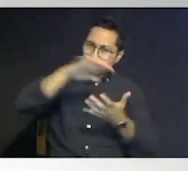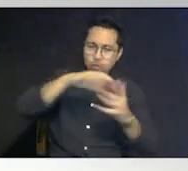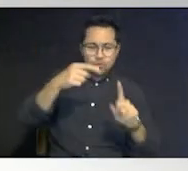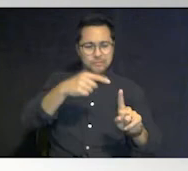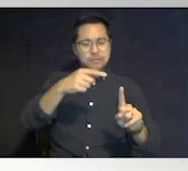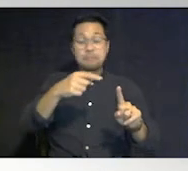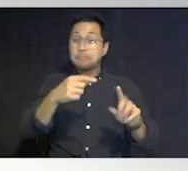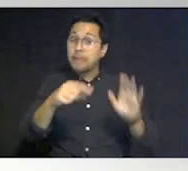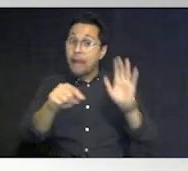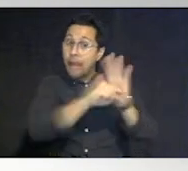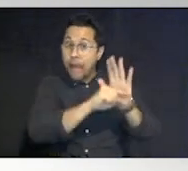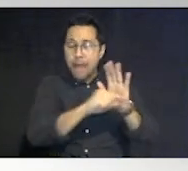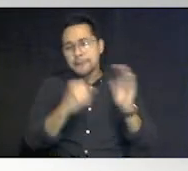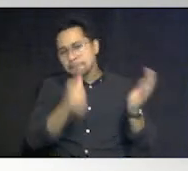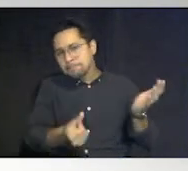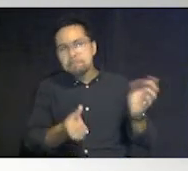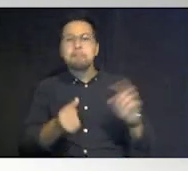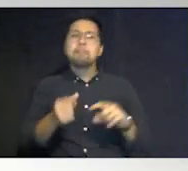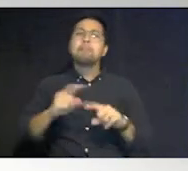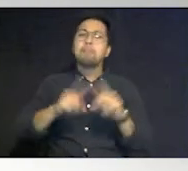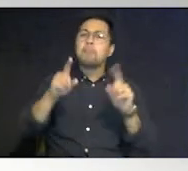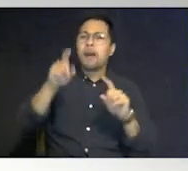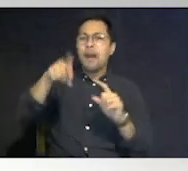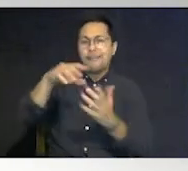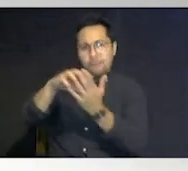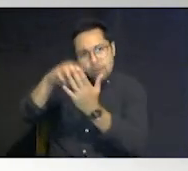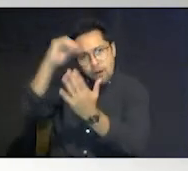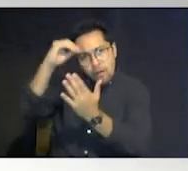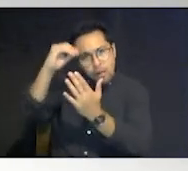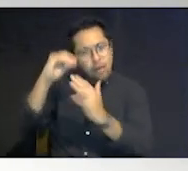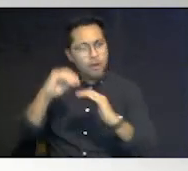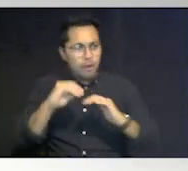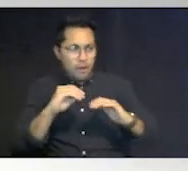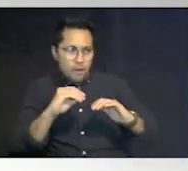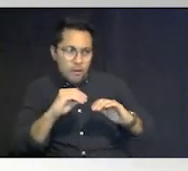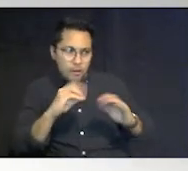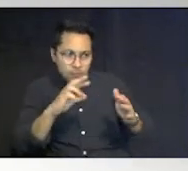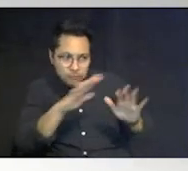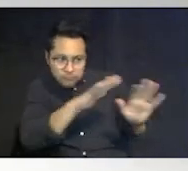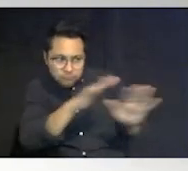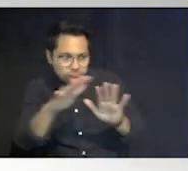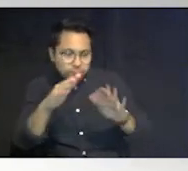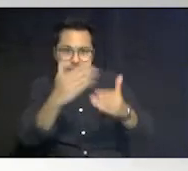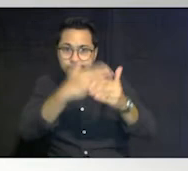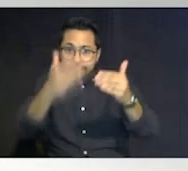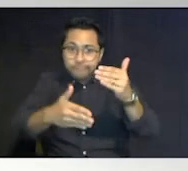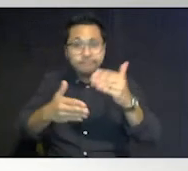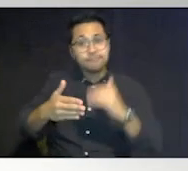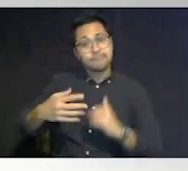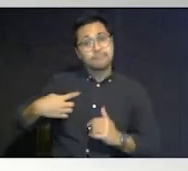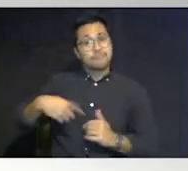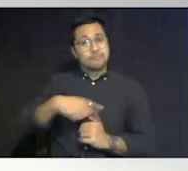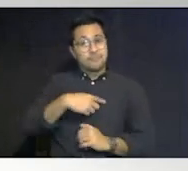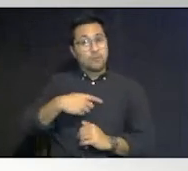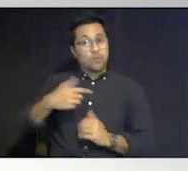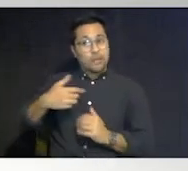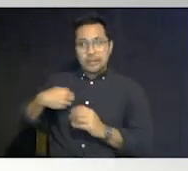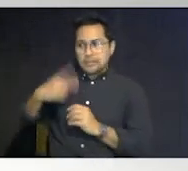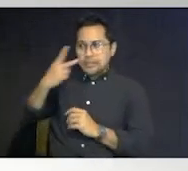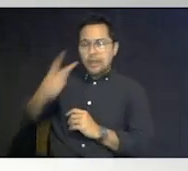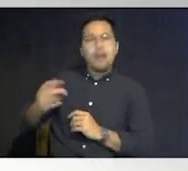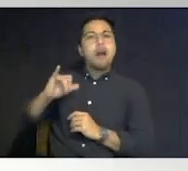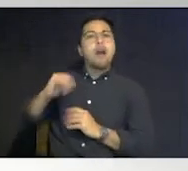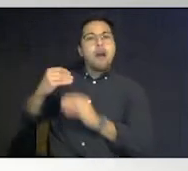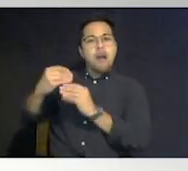term it's that we're having to learn these lessons and coming out of this we have a whole new drawer in our toolbox now